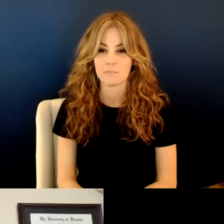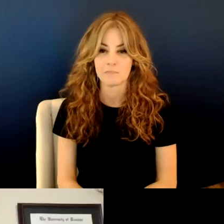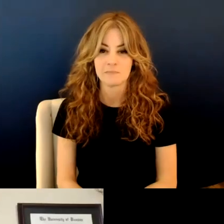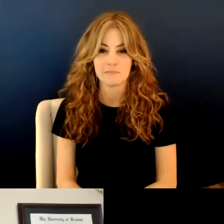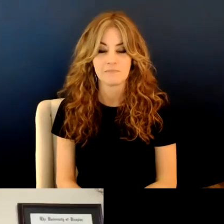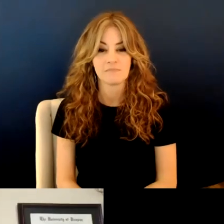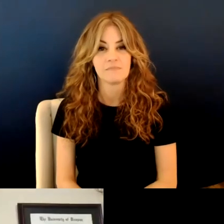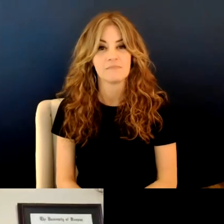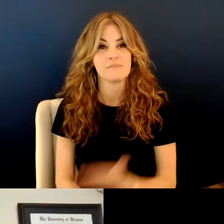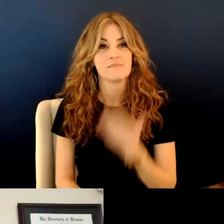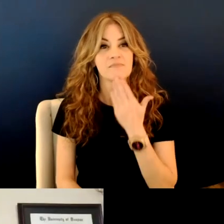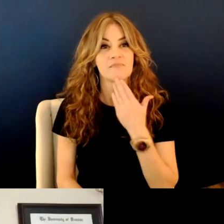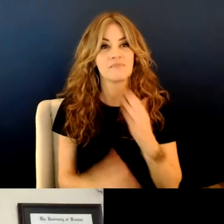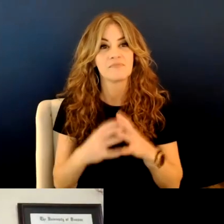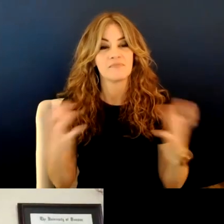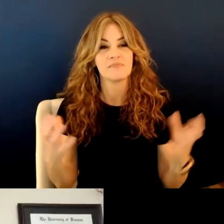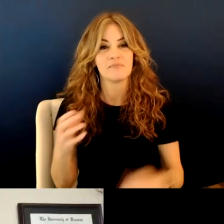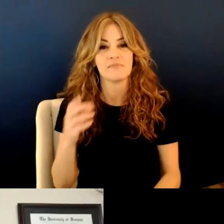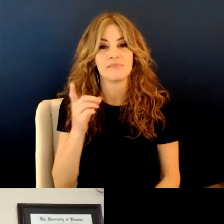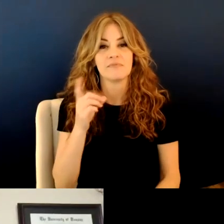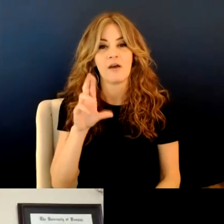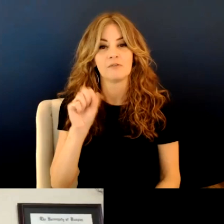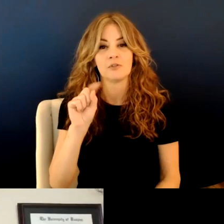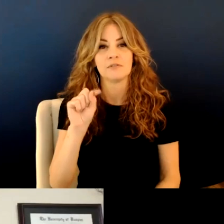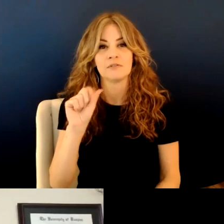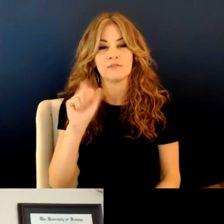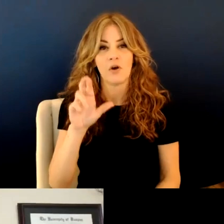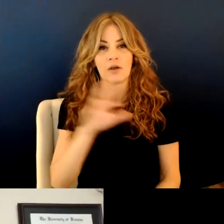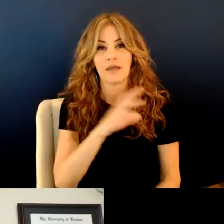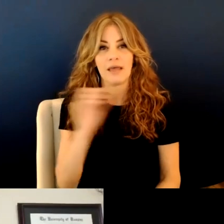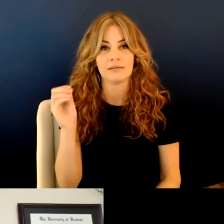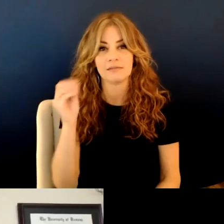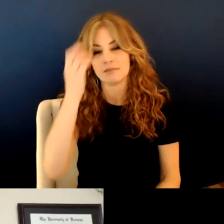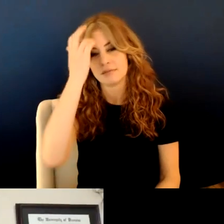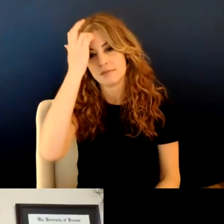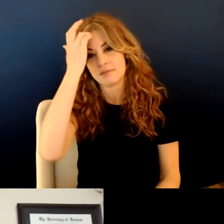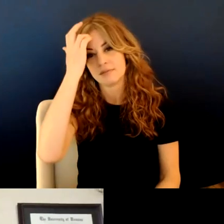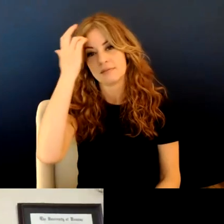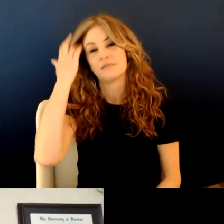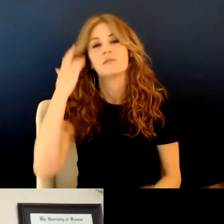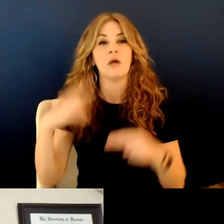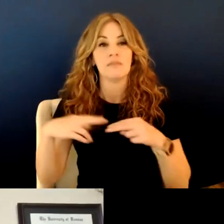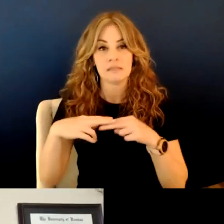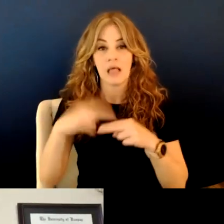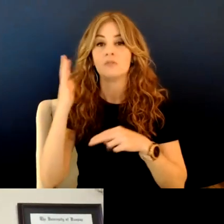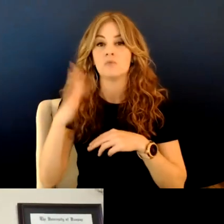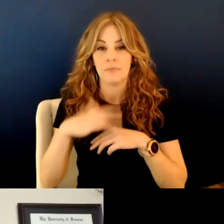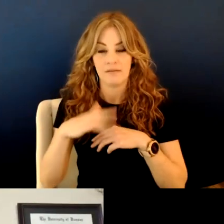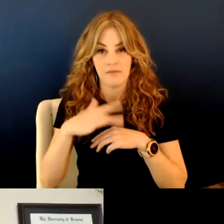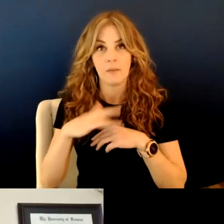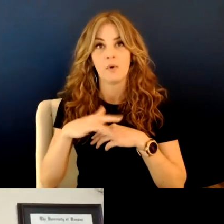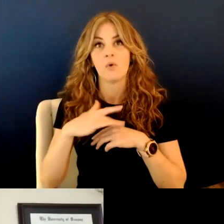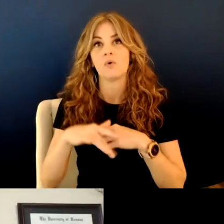Thank you so very much, Dr. Starr. And, uh, the slides are going to be available. Um,